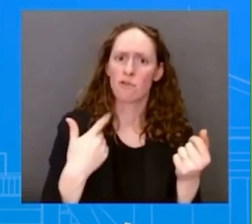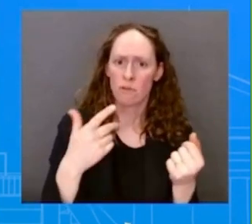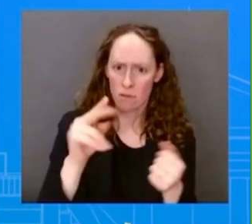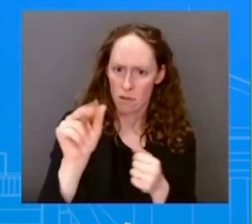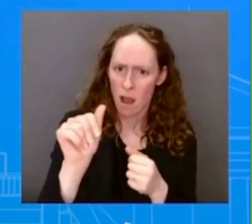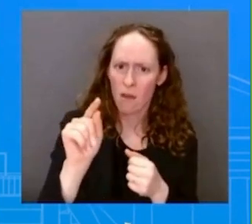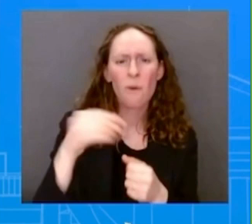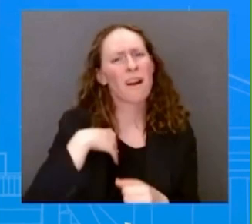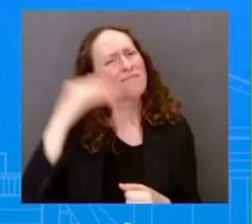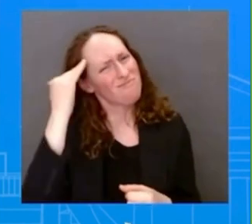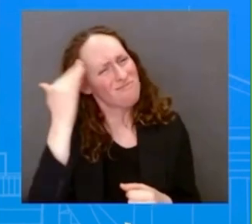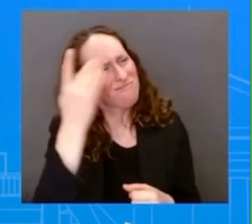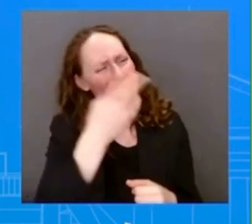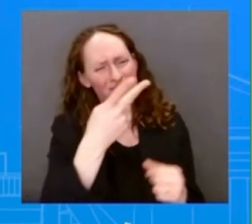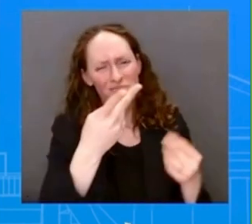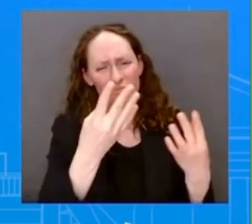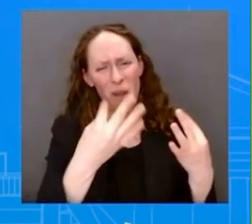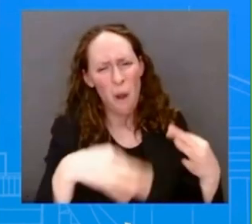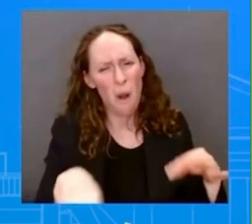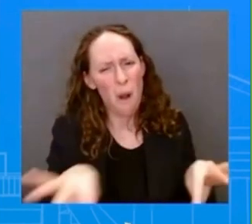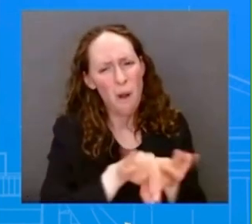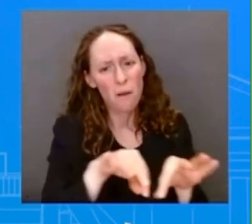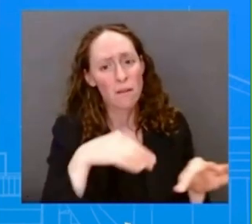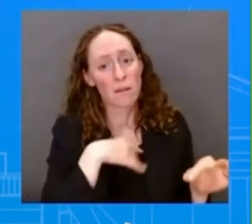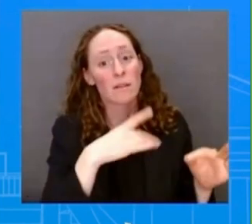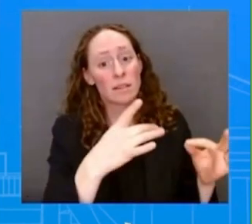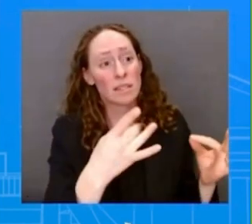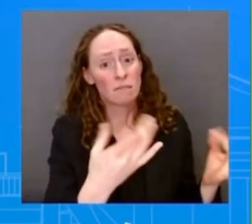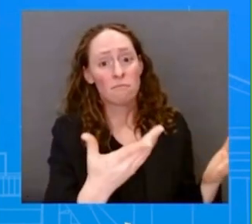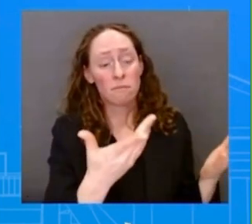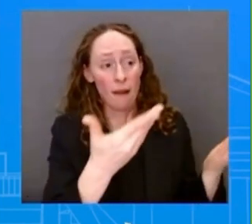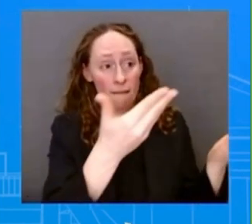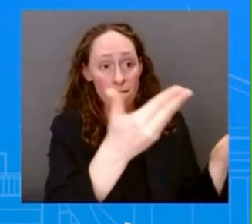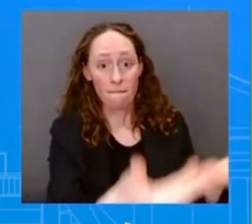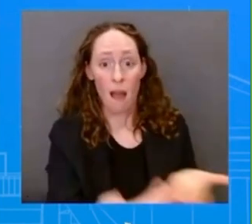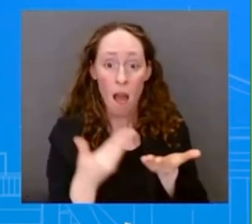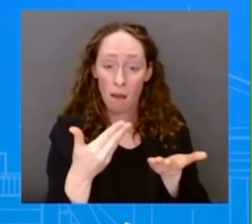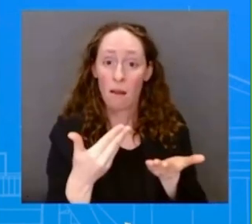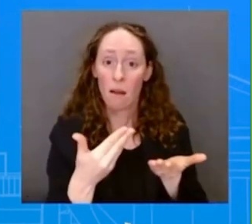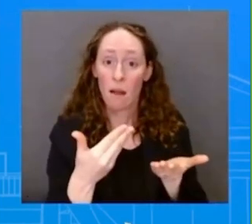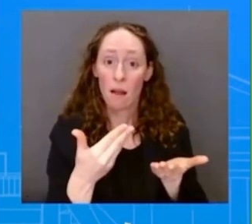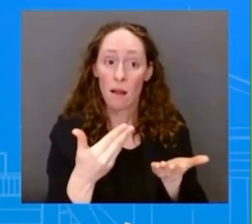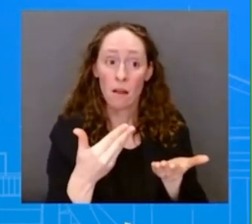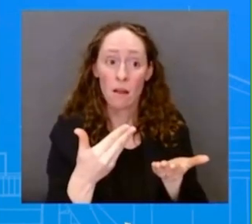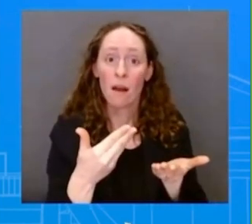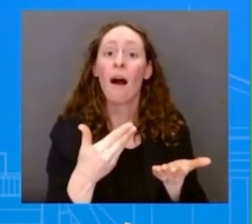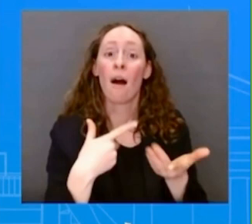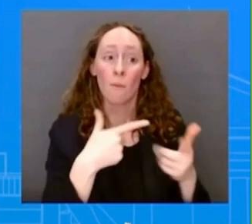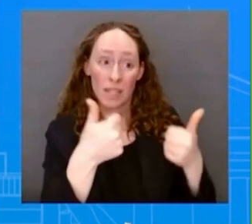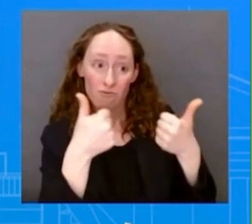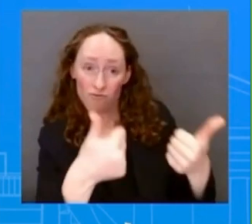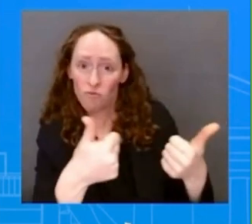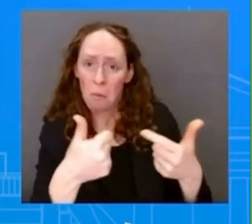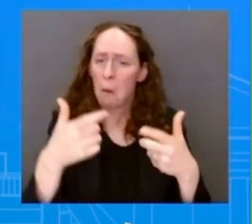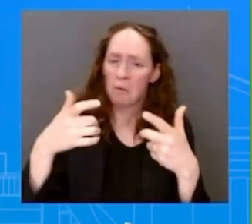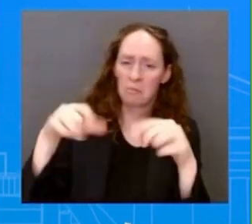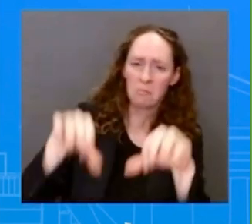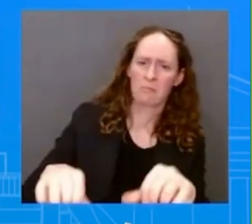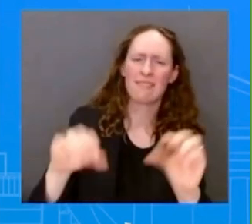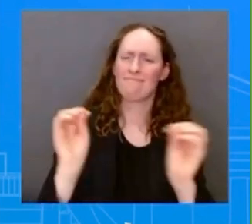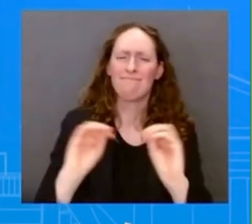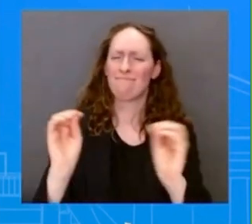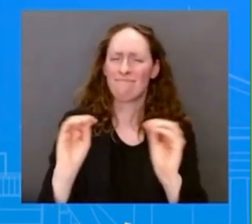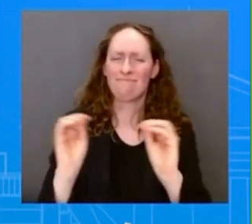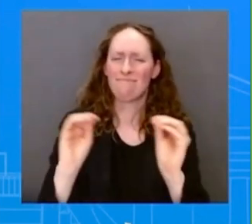approval or disapproval. But it's based on a lot of things, particularly progress towards basic human